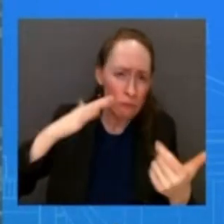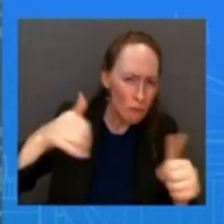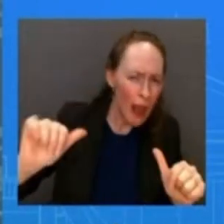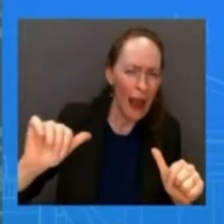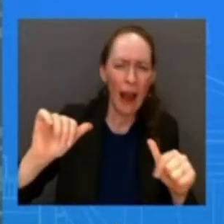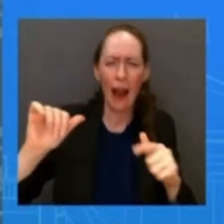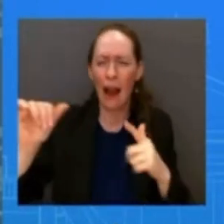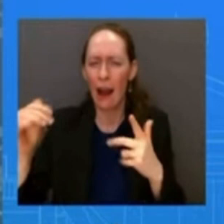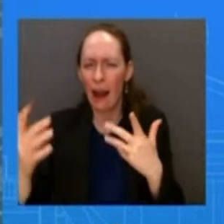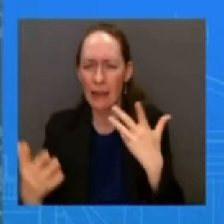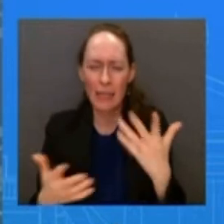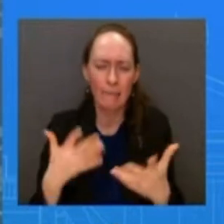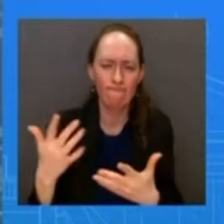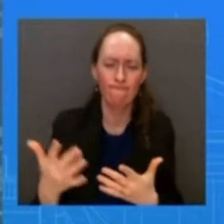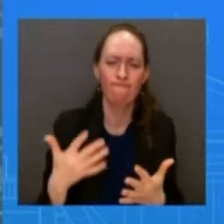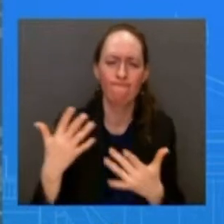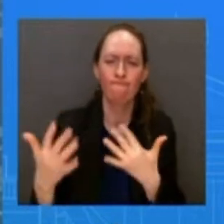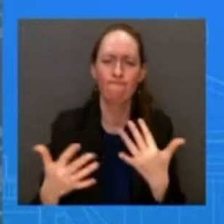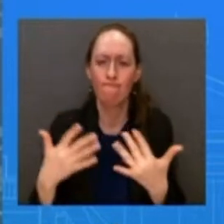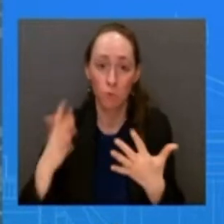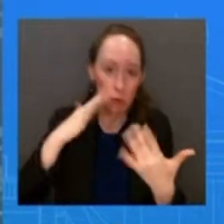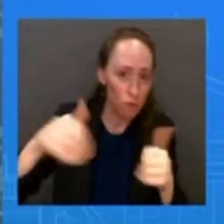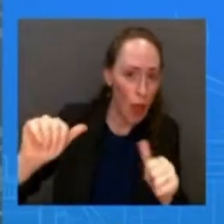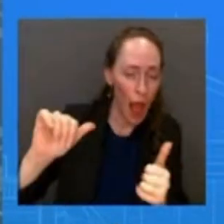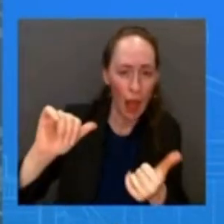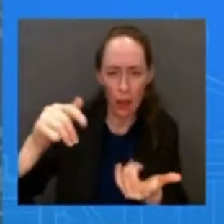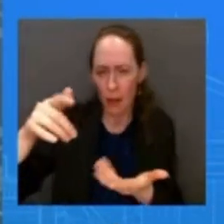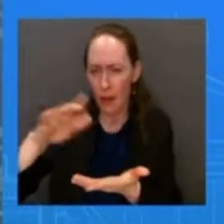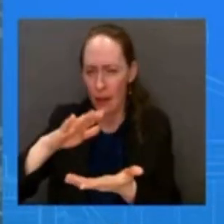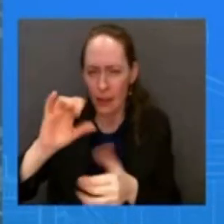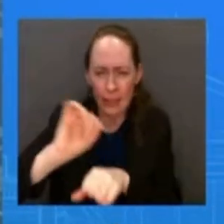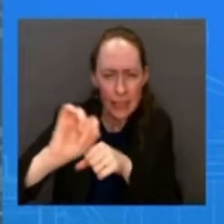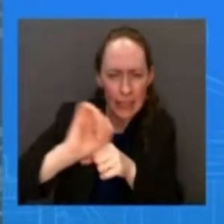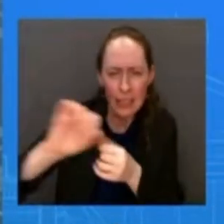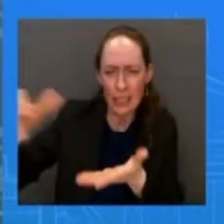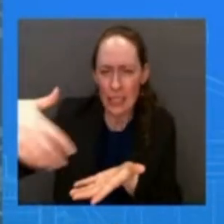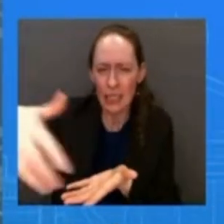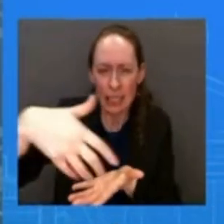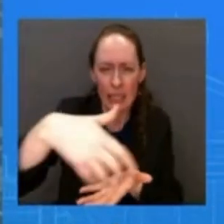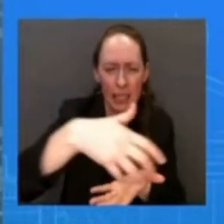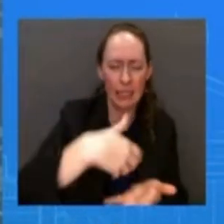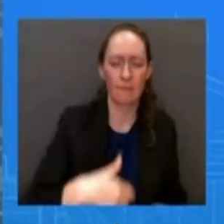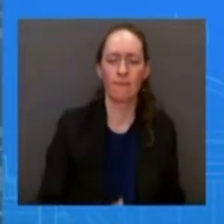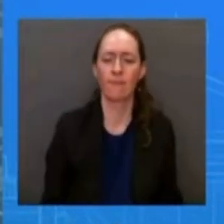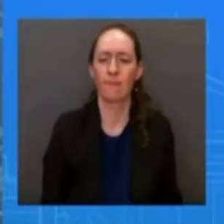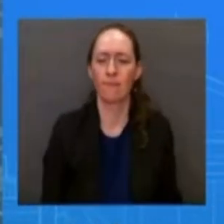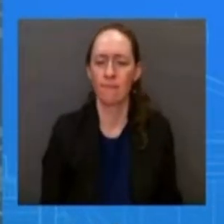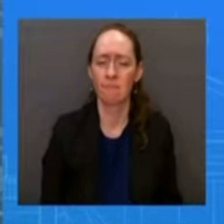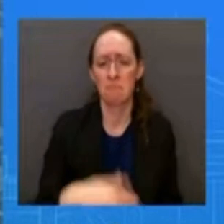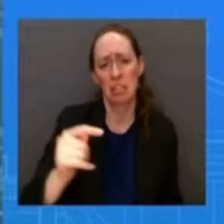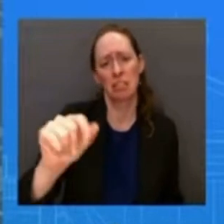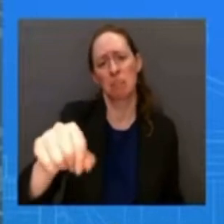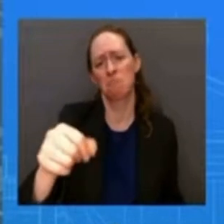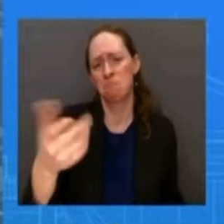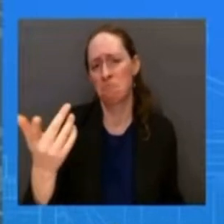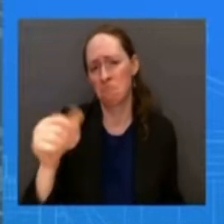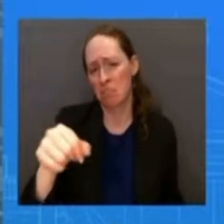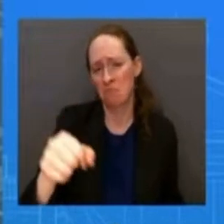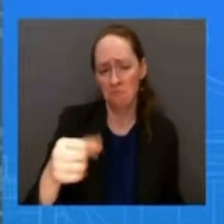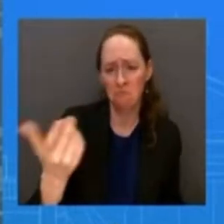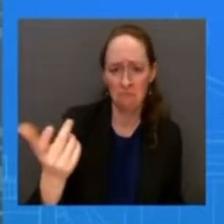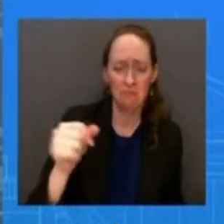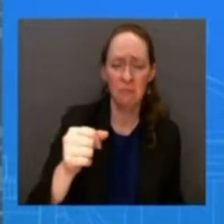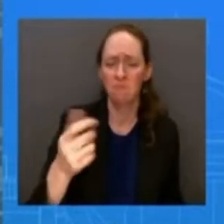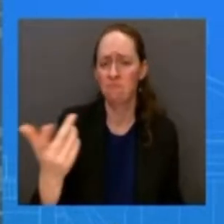the debris uh but in the meantime as you just mentioned the the benign statement the intelligence community did say uh that they are